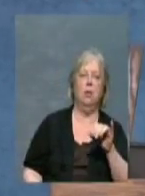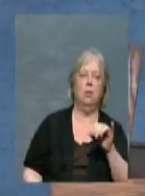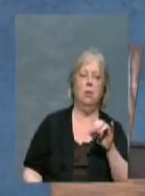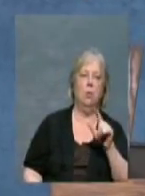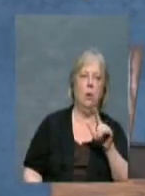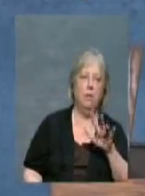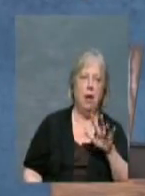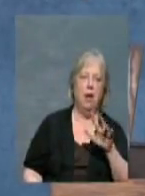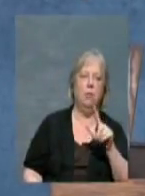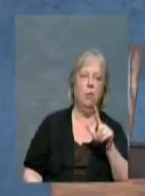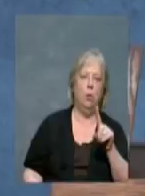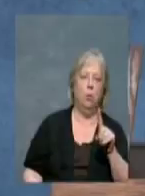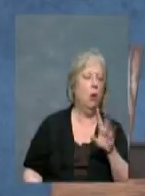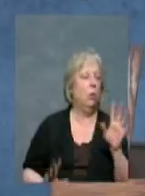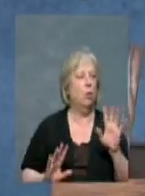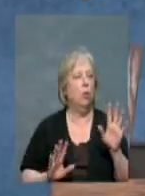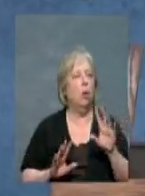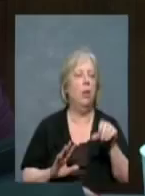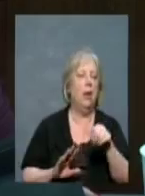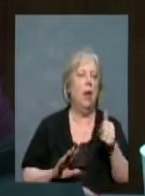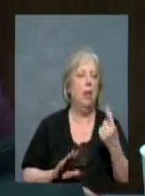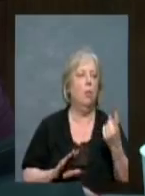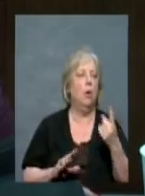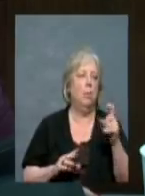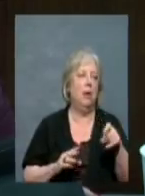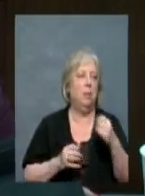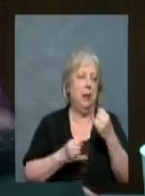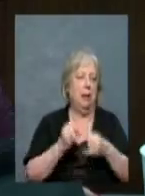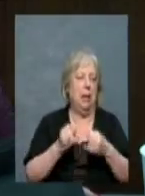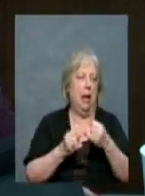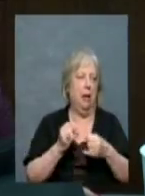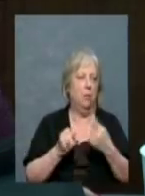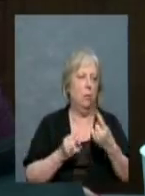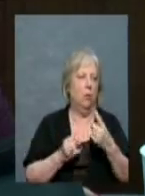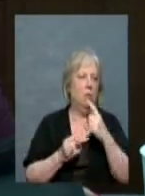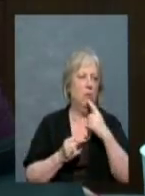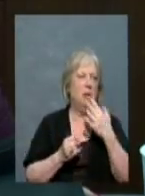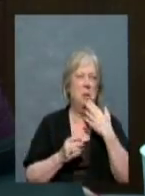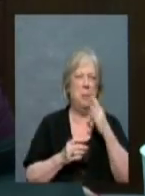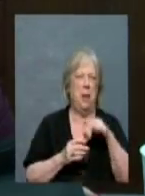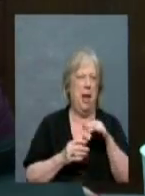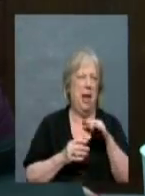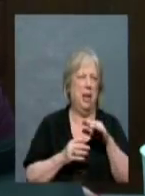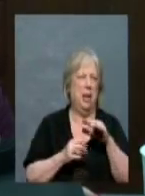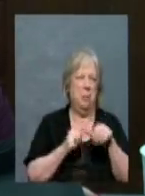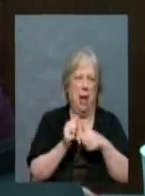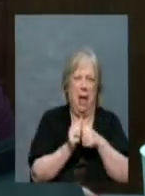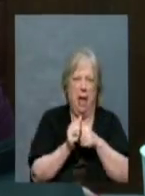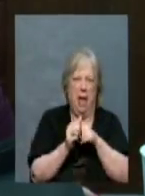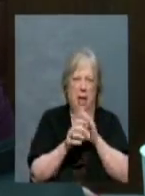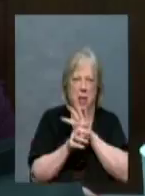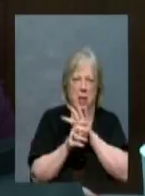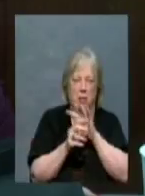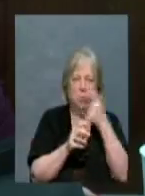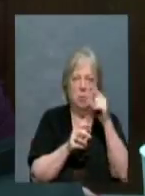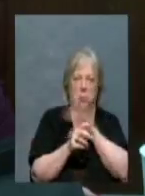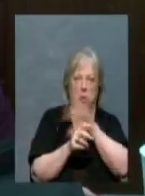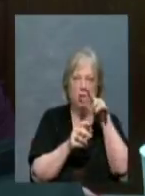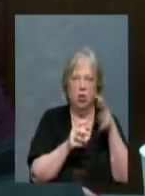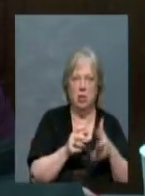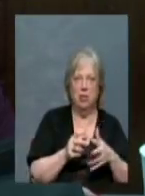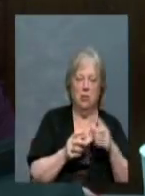was... No, the other one. It must be the last one that's real, real bad and behind bushes or something. Not that one.